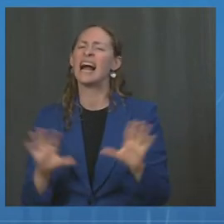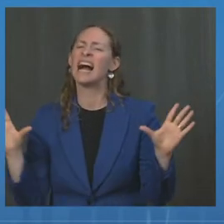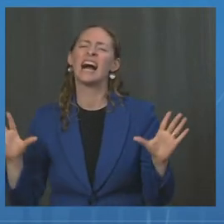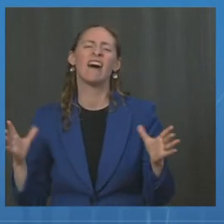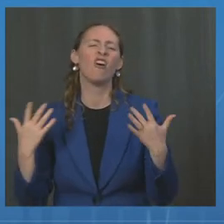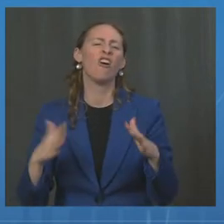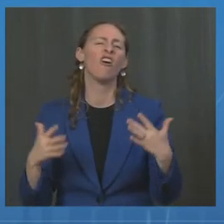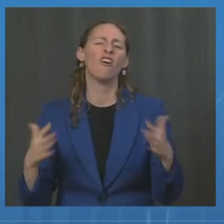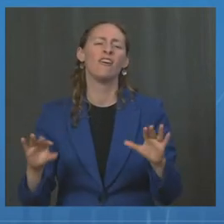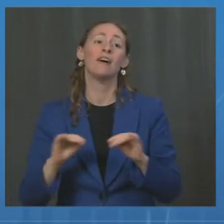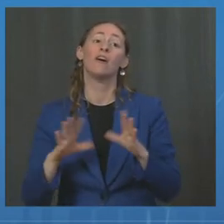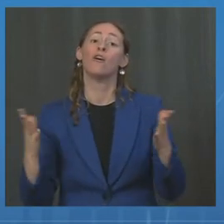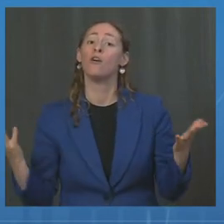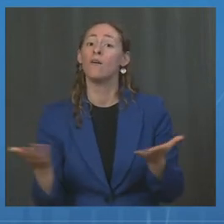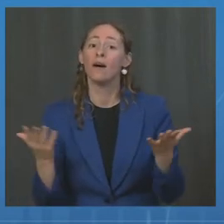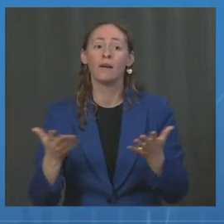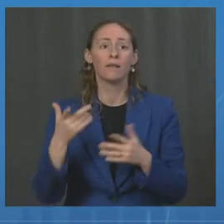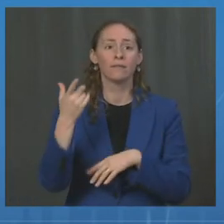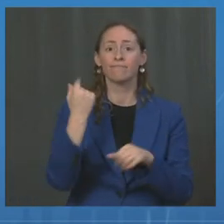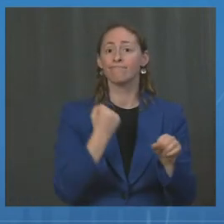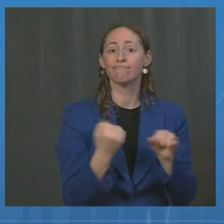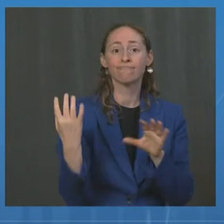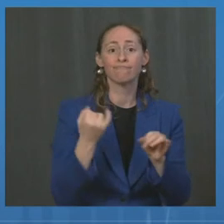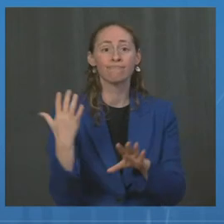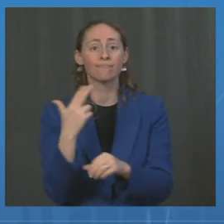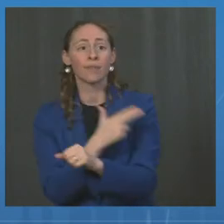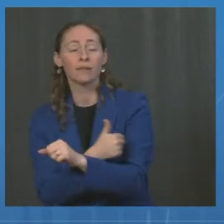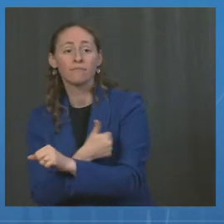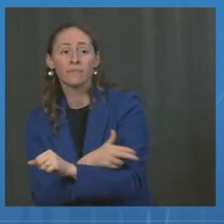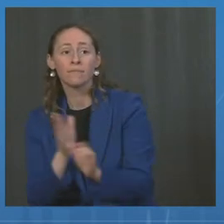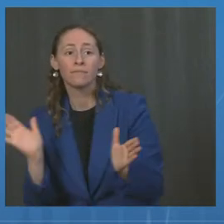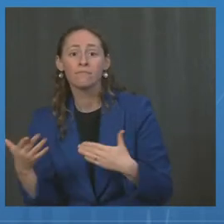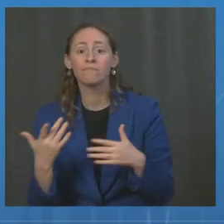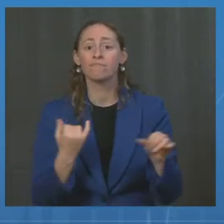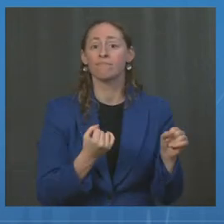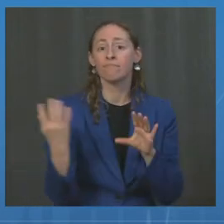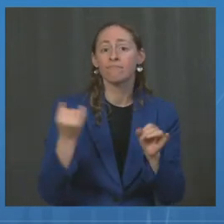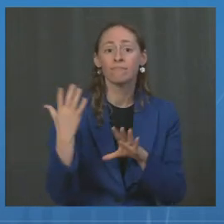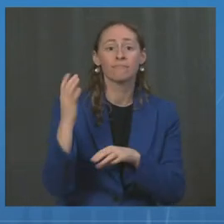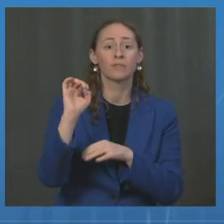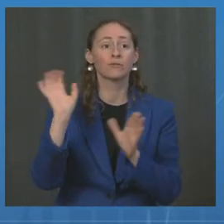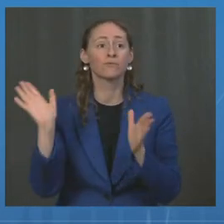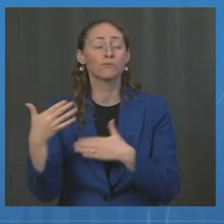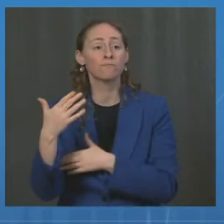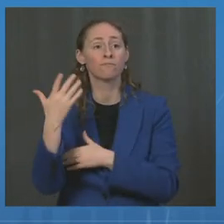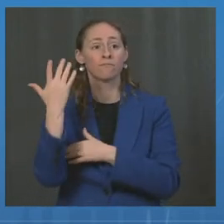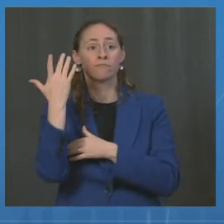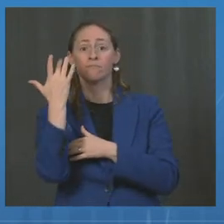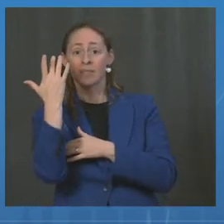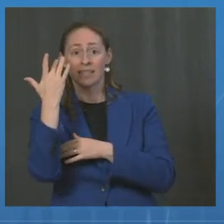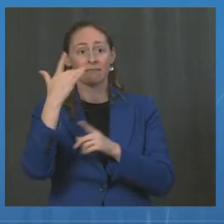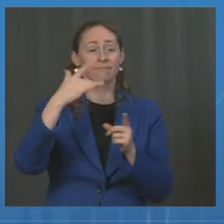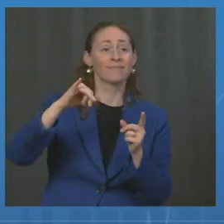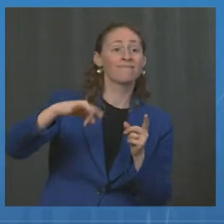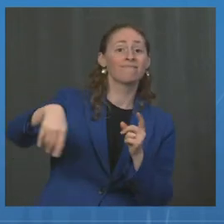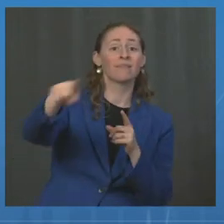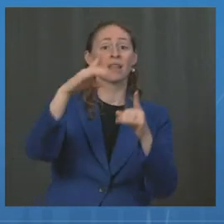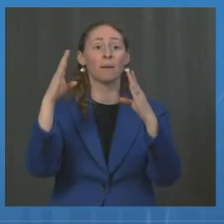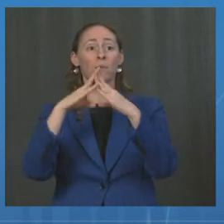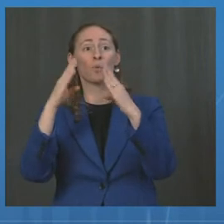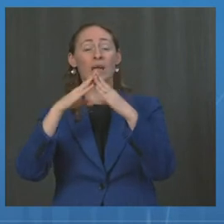emergency room visits, and hospitalizations are much lower among children in communities with higher vaccination rates.